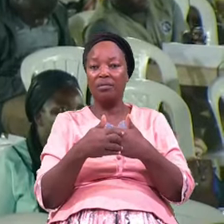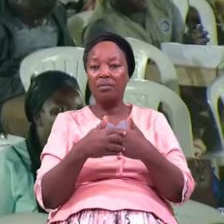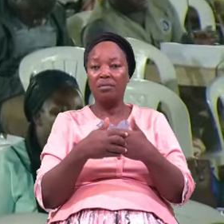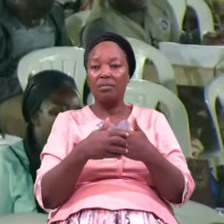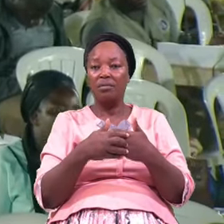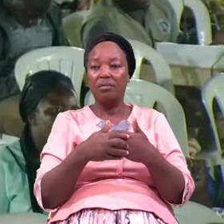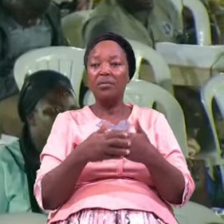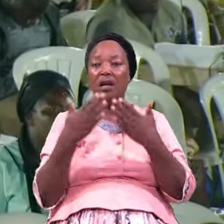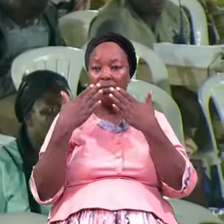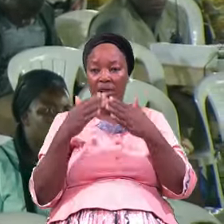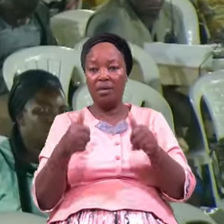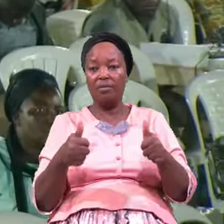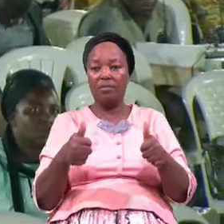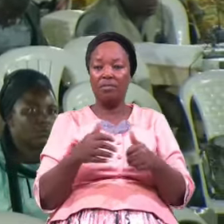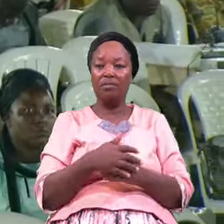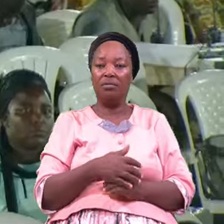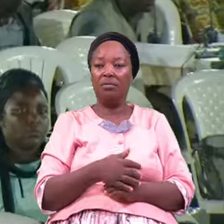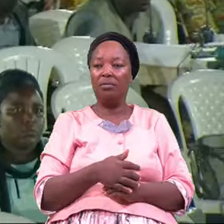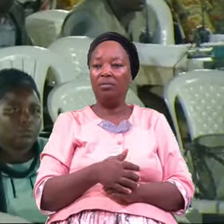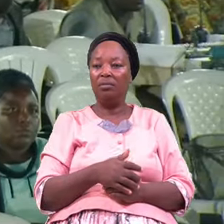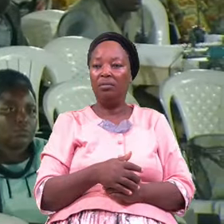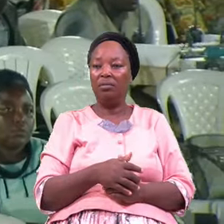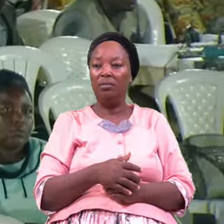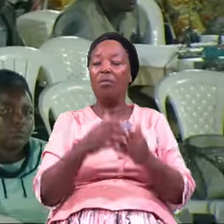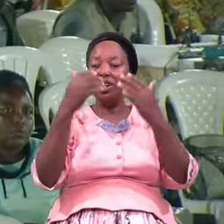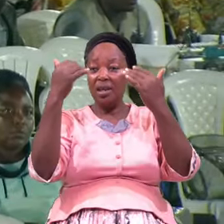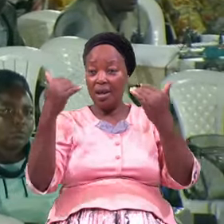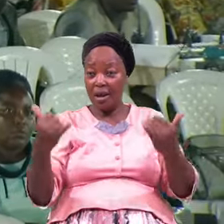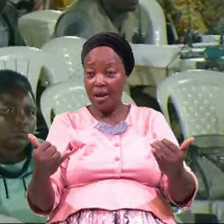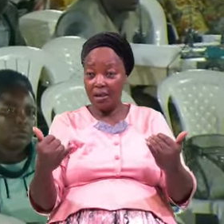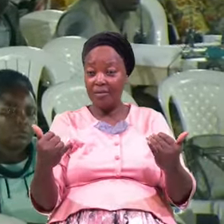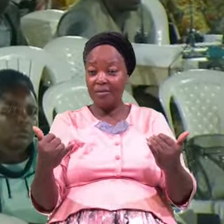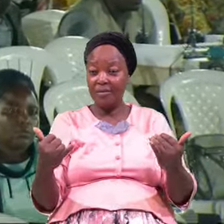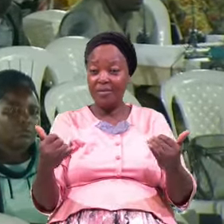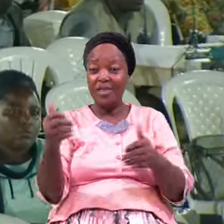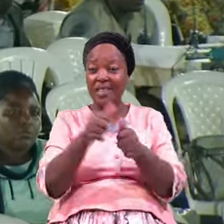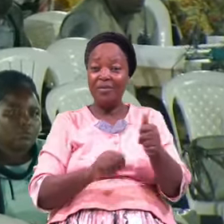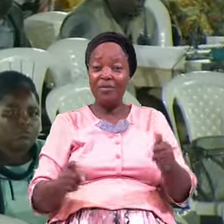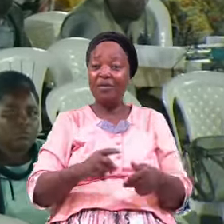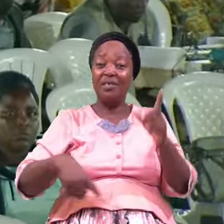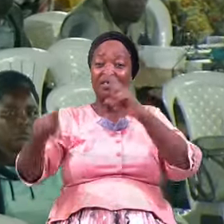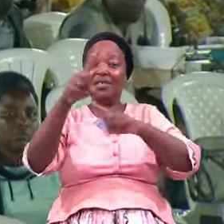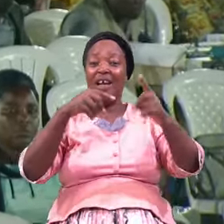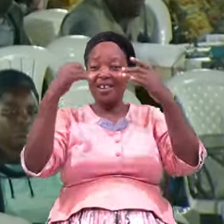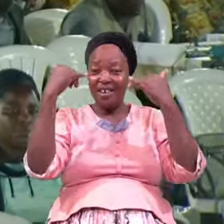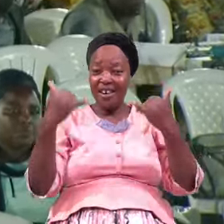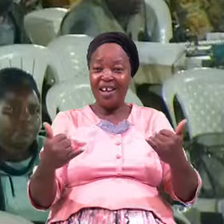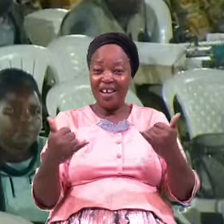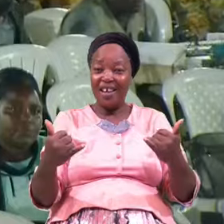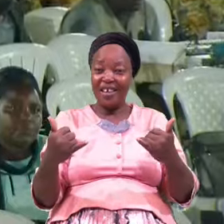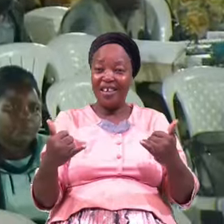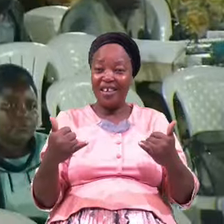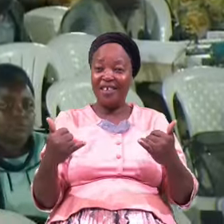Okay It Is Done Now Everybody Say Now And You